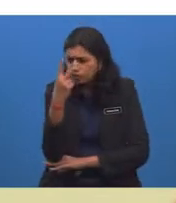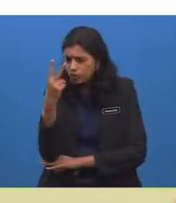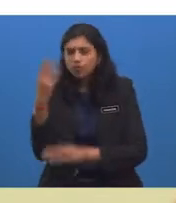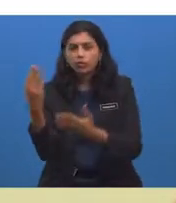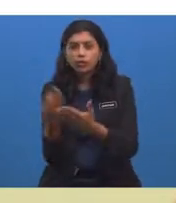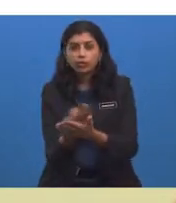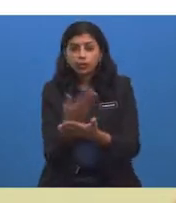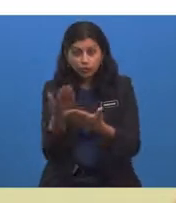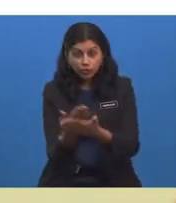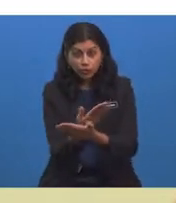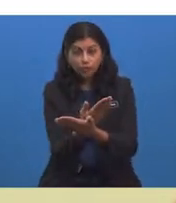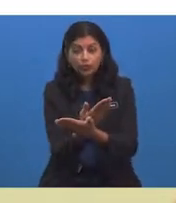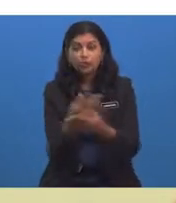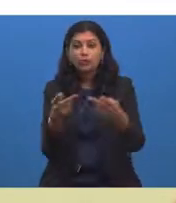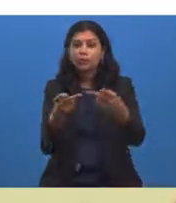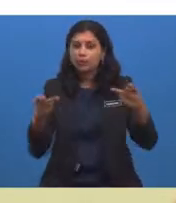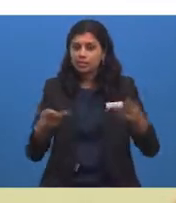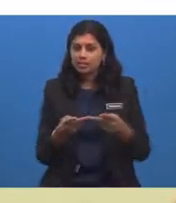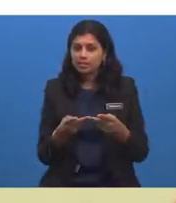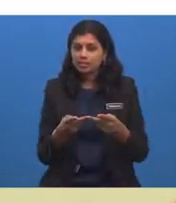test her surfing skills.